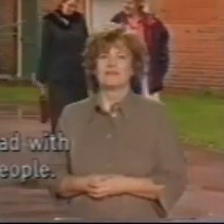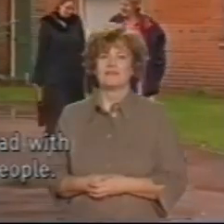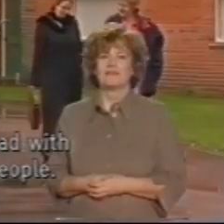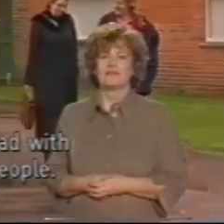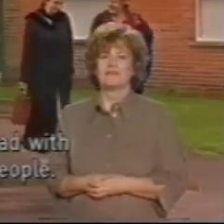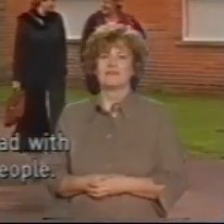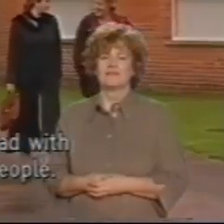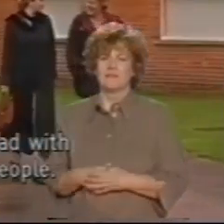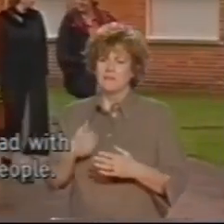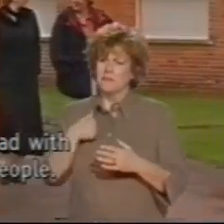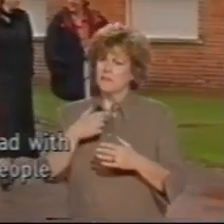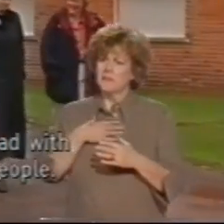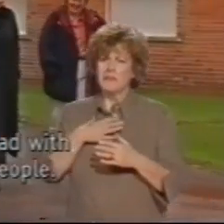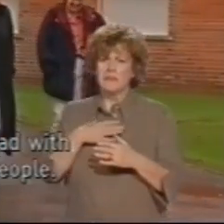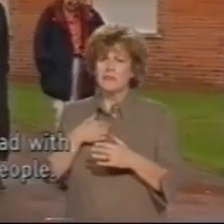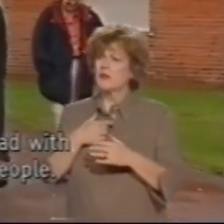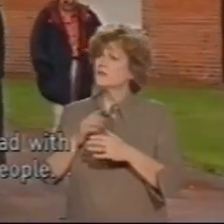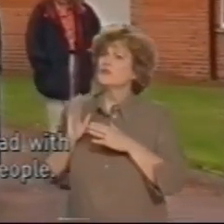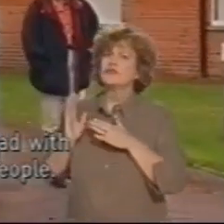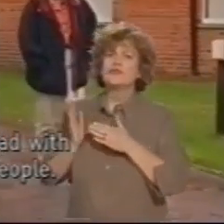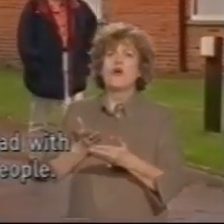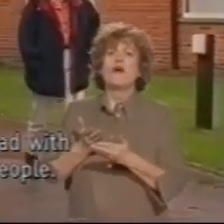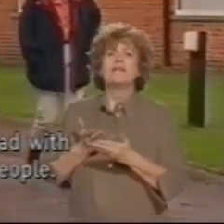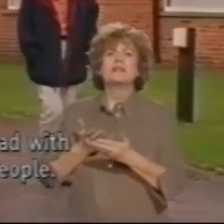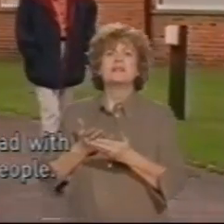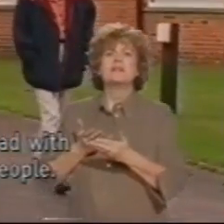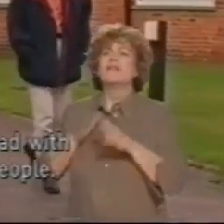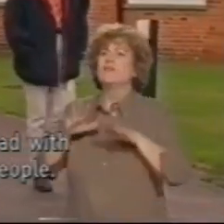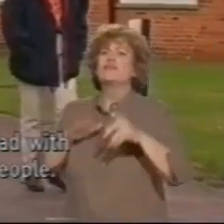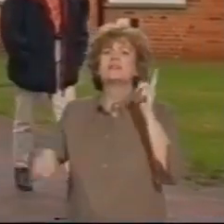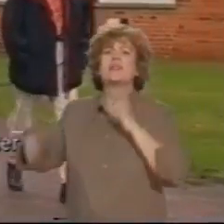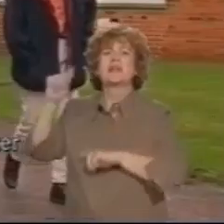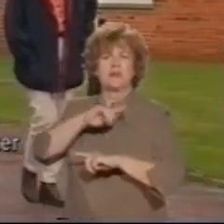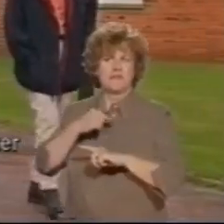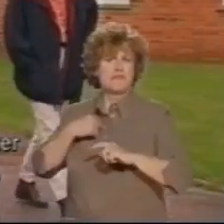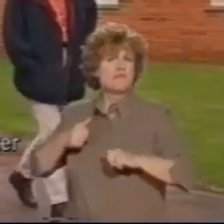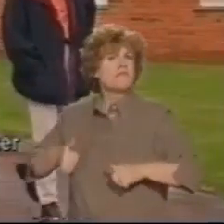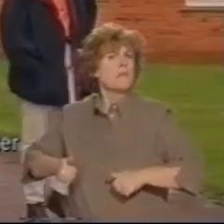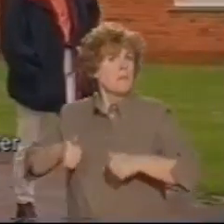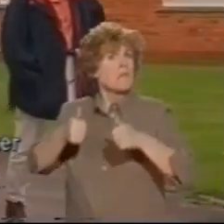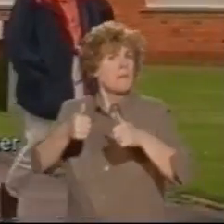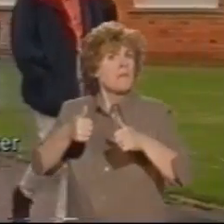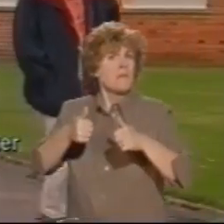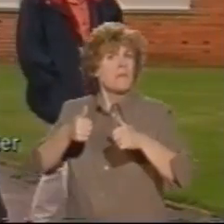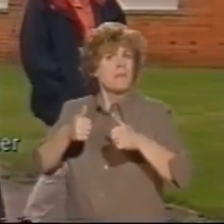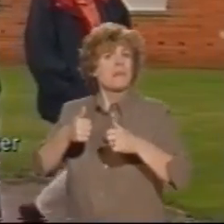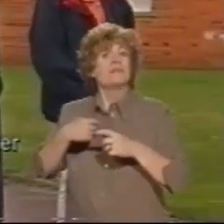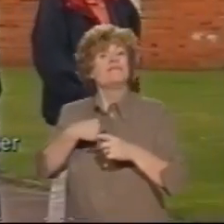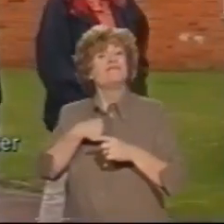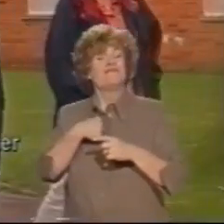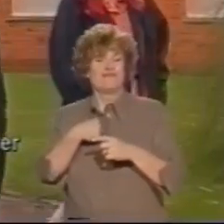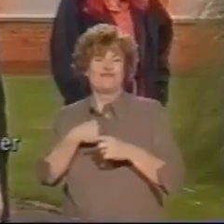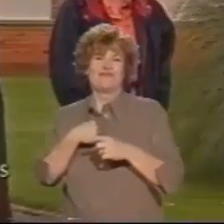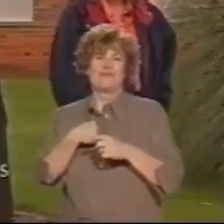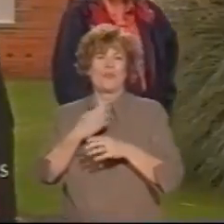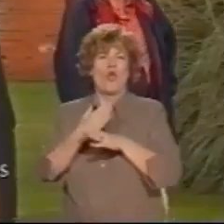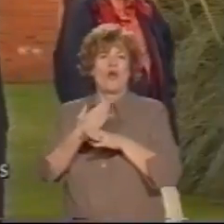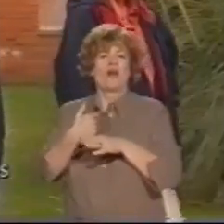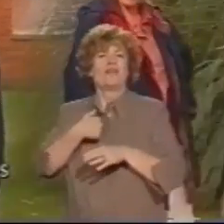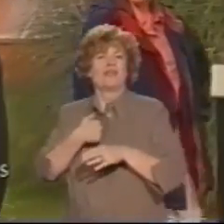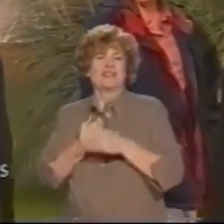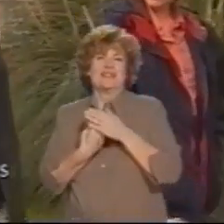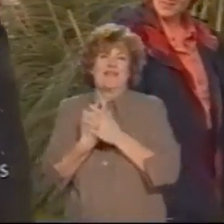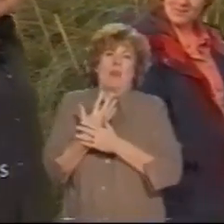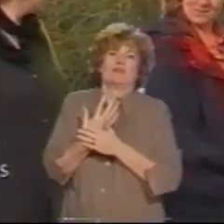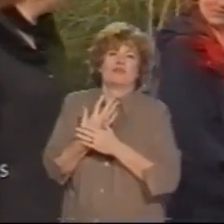We seem to be quite far ahead with our services for deaf-blind people. We have myself, I'm a development officer for deaf-blind people, three